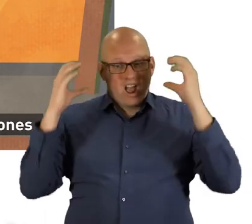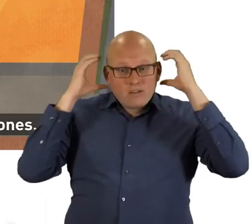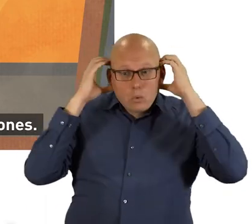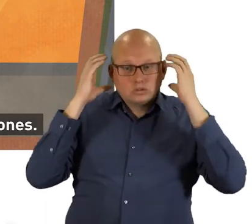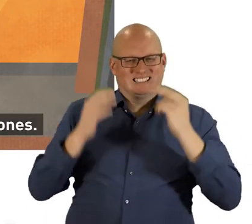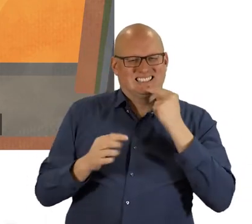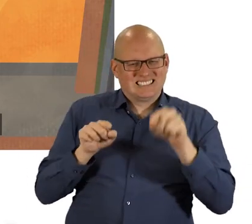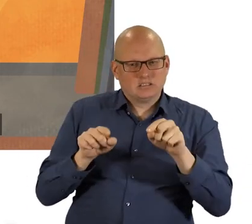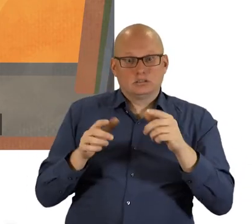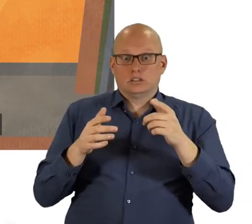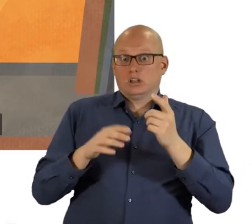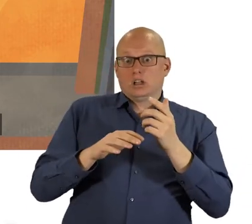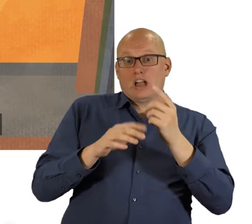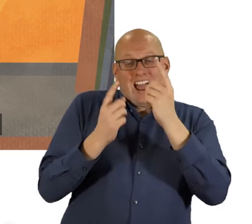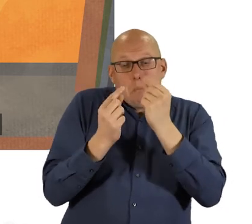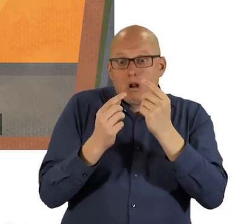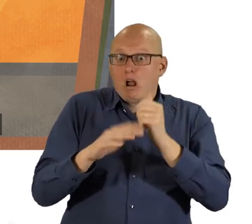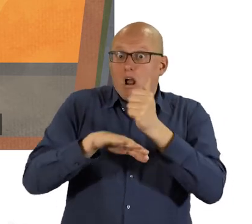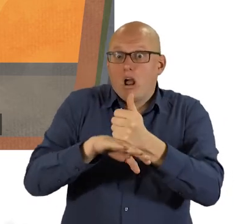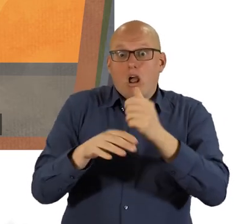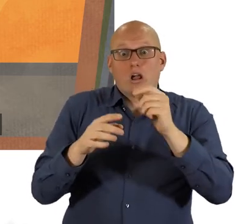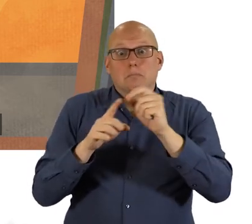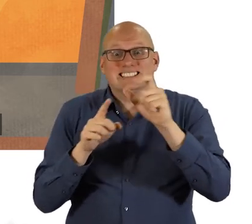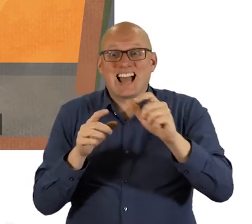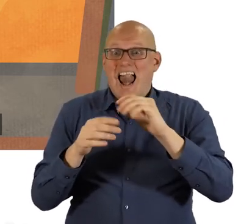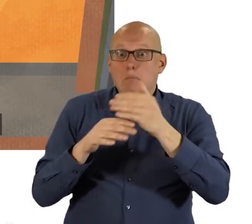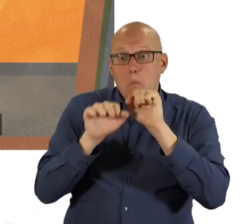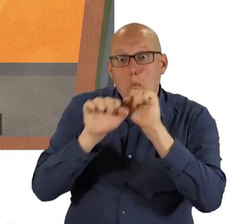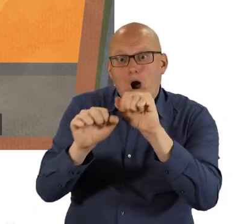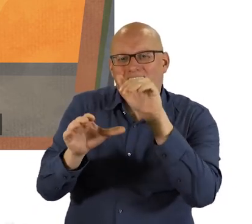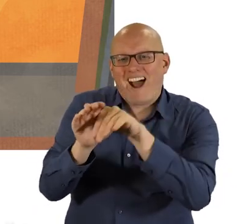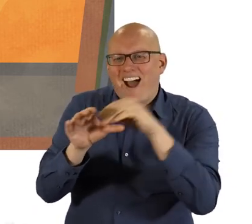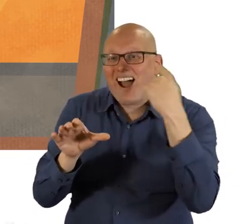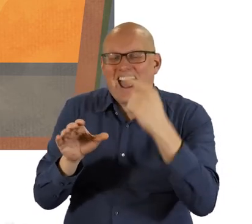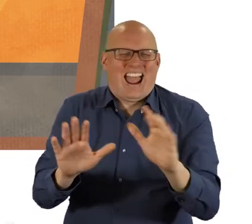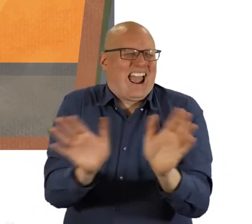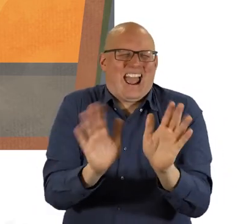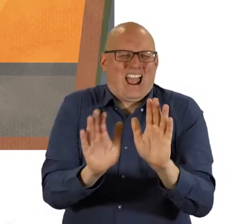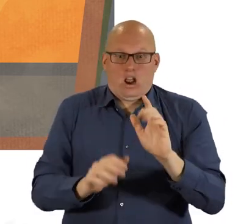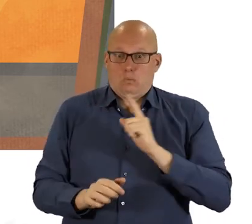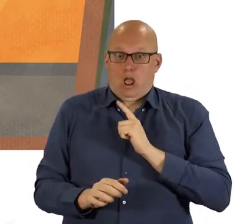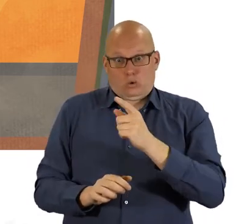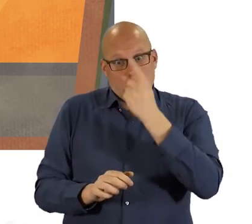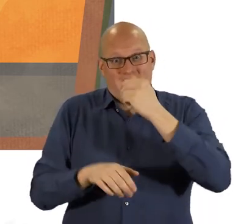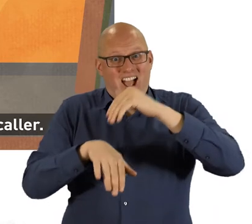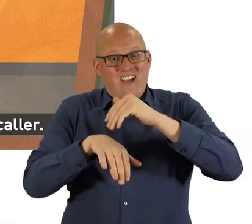or headphones. If possible, please don't rely on your PC or laptop's inbuilt audio devices. They often provide